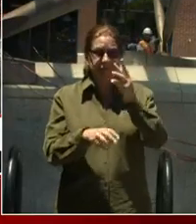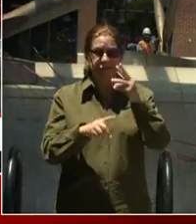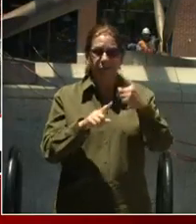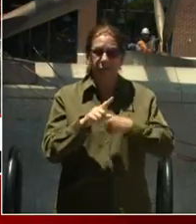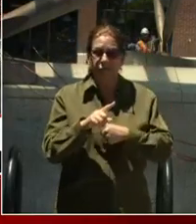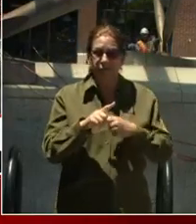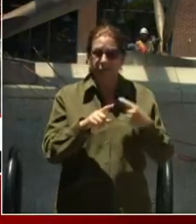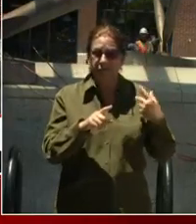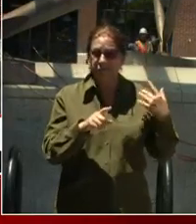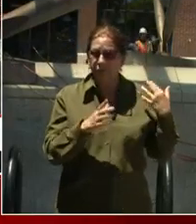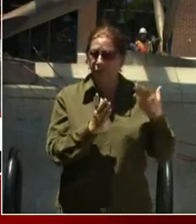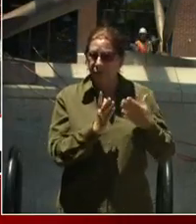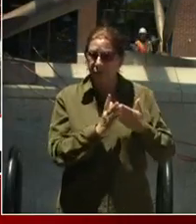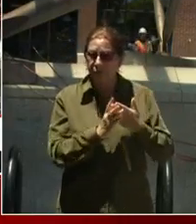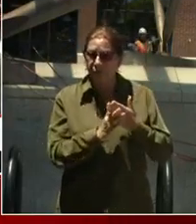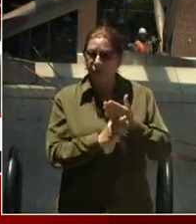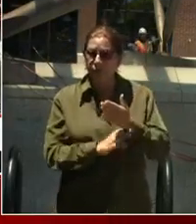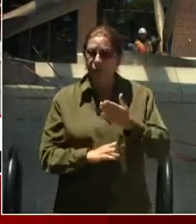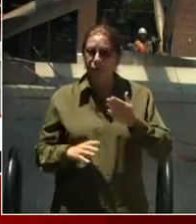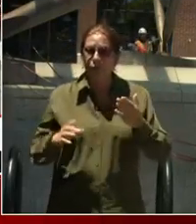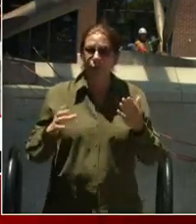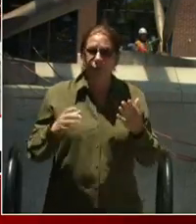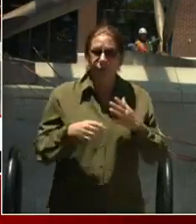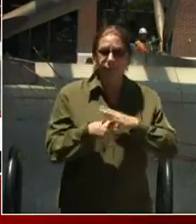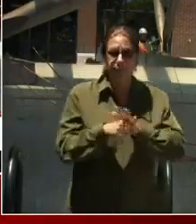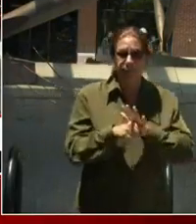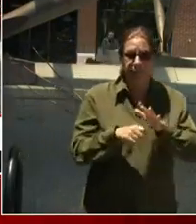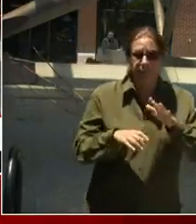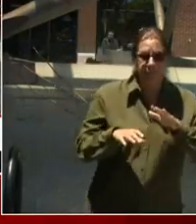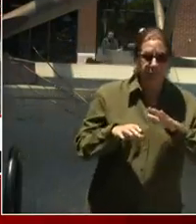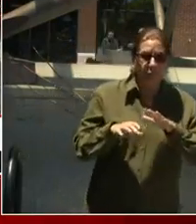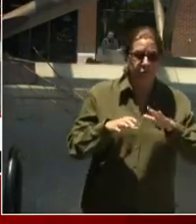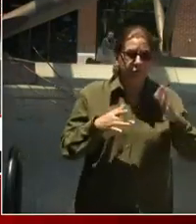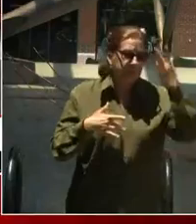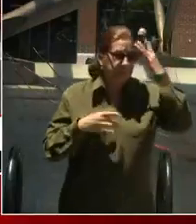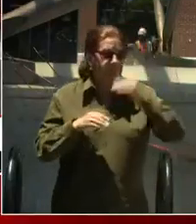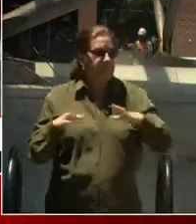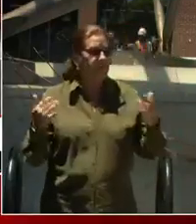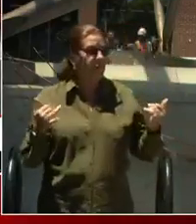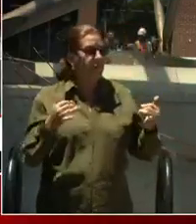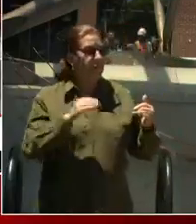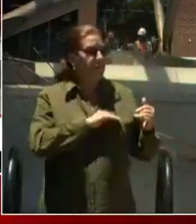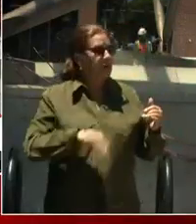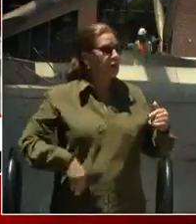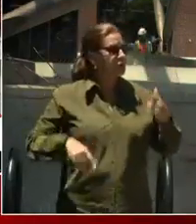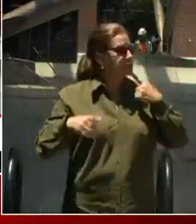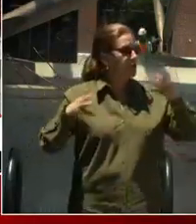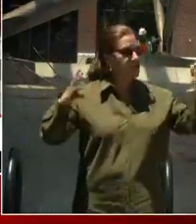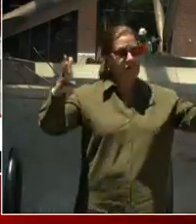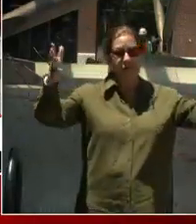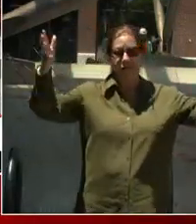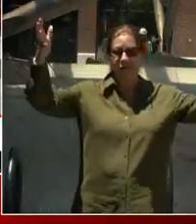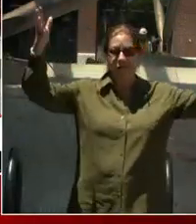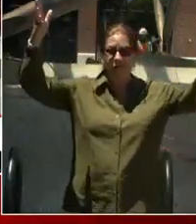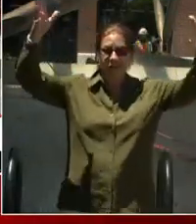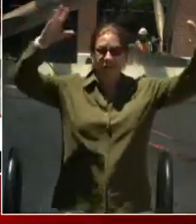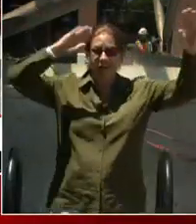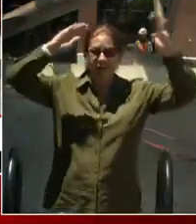country, is our mayor, Mayor Muriel Bowser. Let's go. Thank you. Hello, DC.